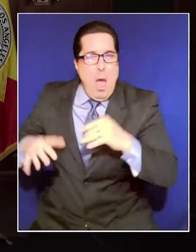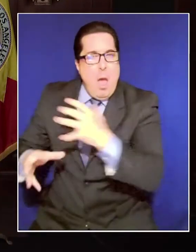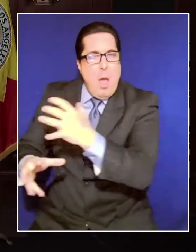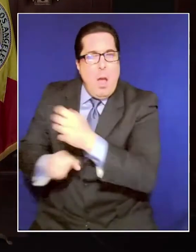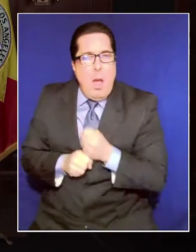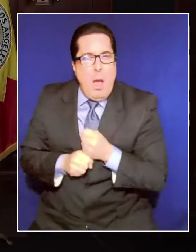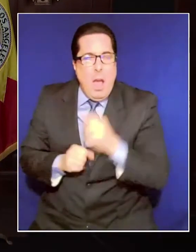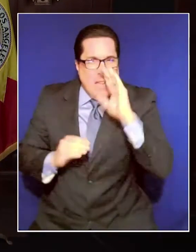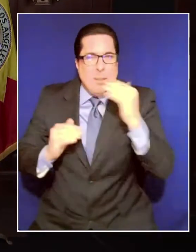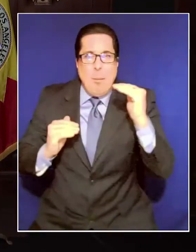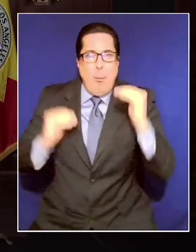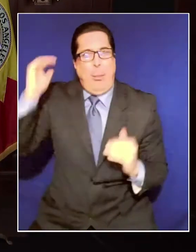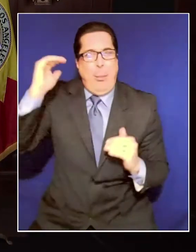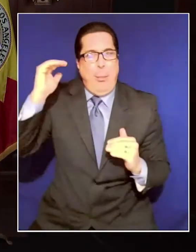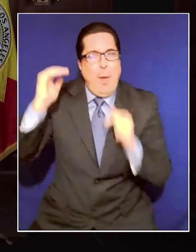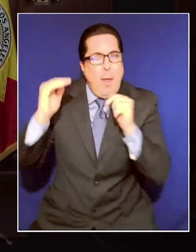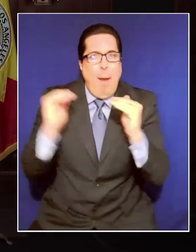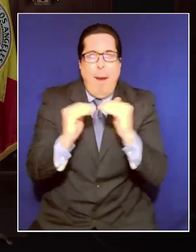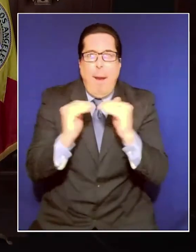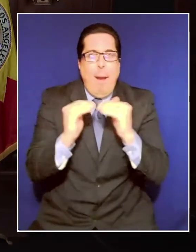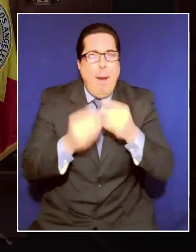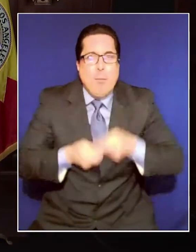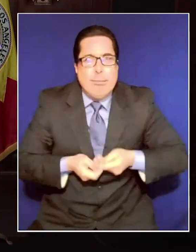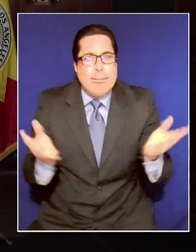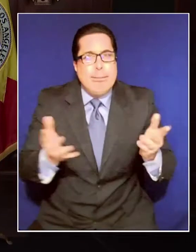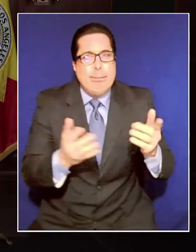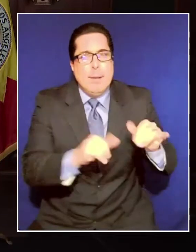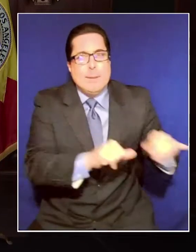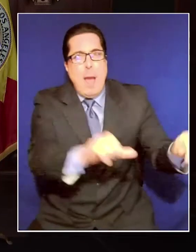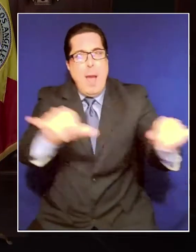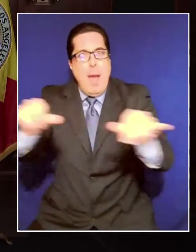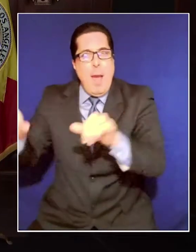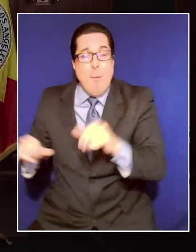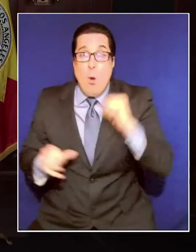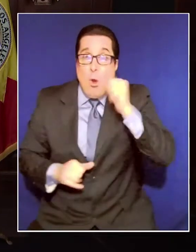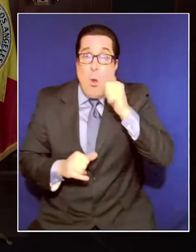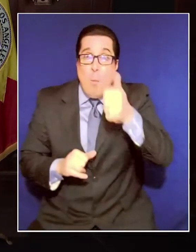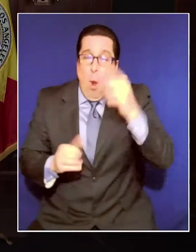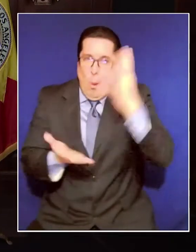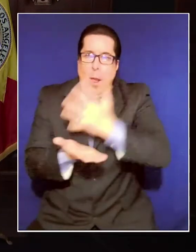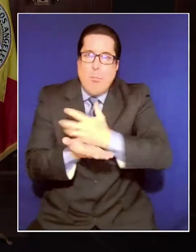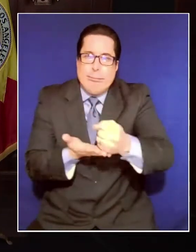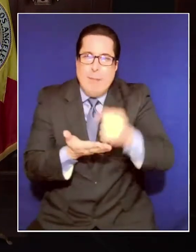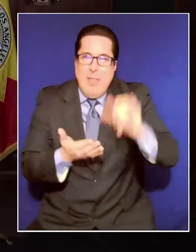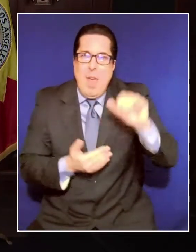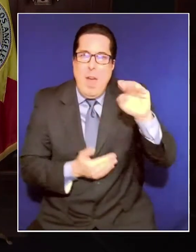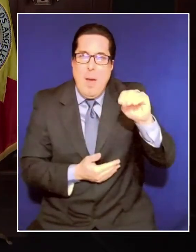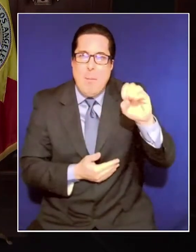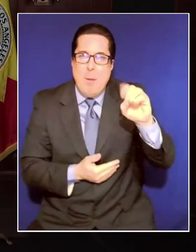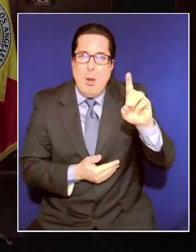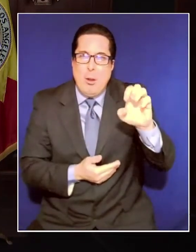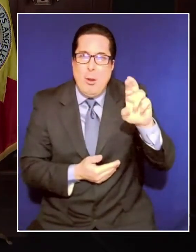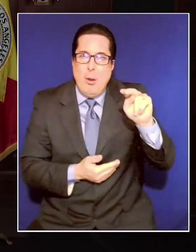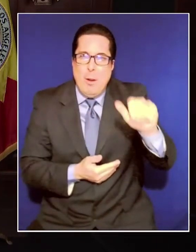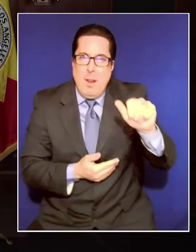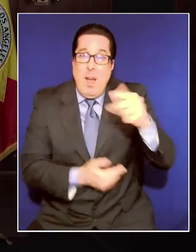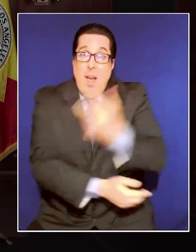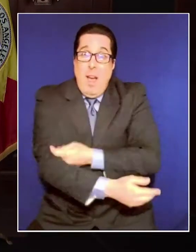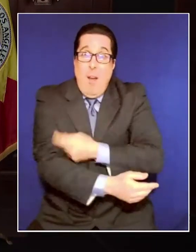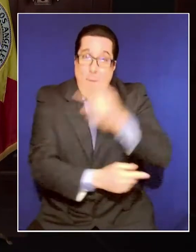tomorrow, the city will have exhausted its current supply of the Moderna vaccine for first dose appointments.